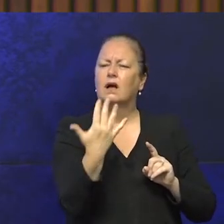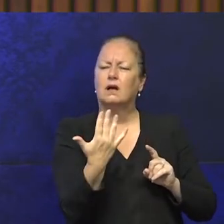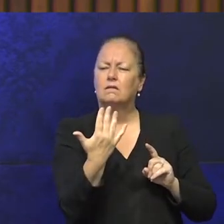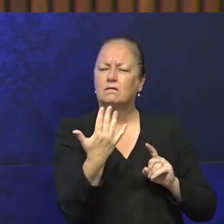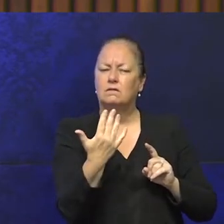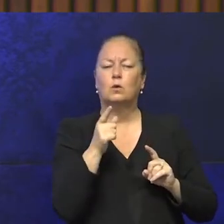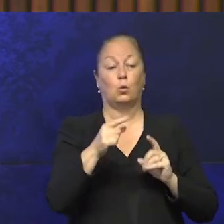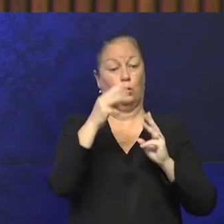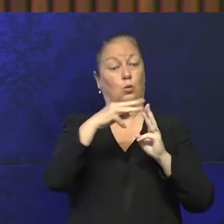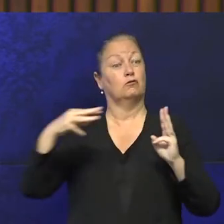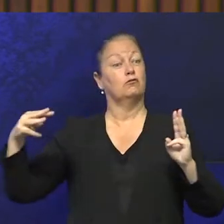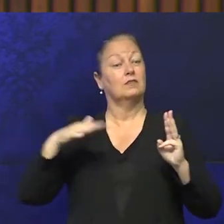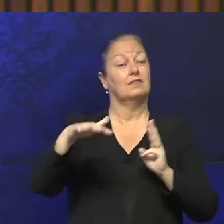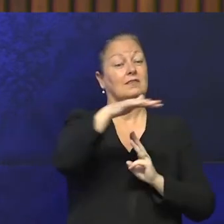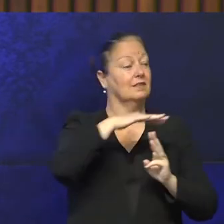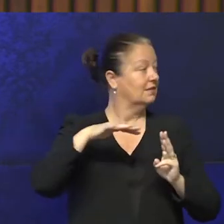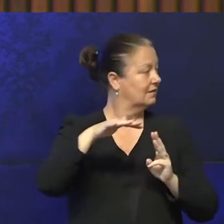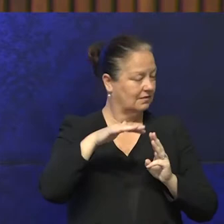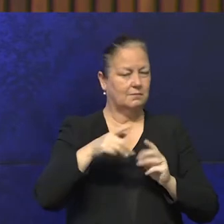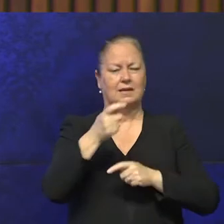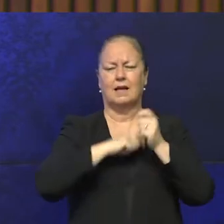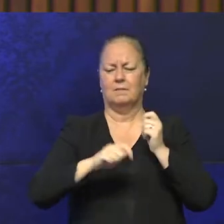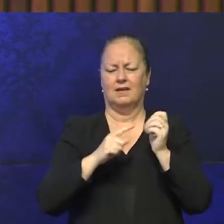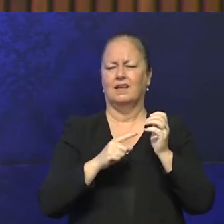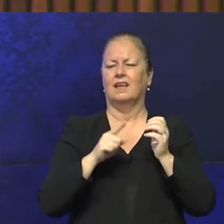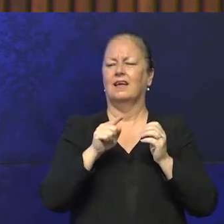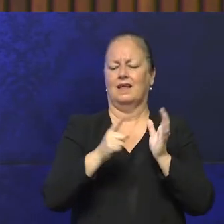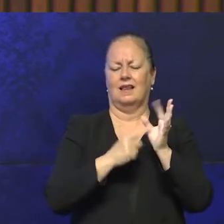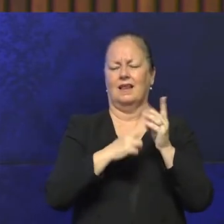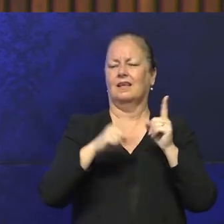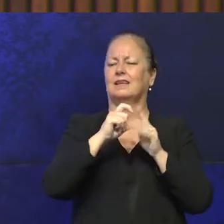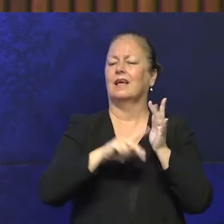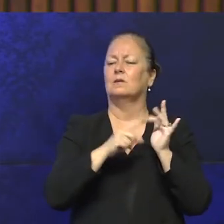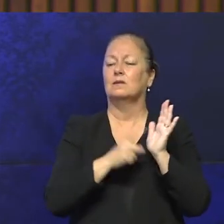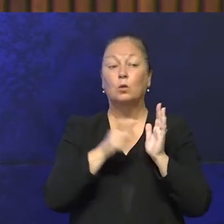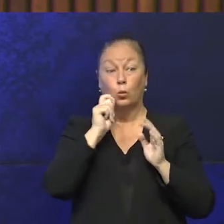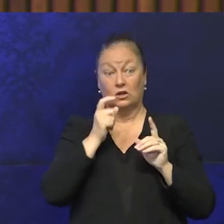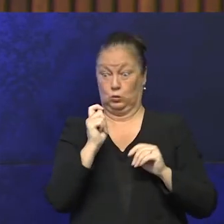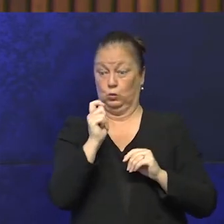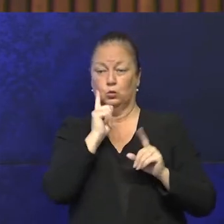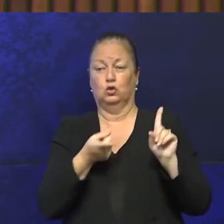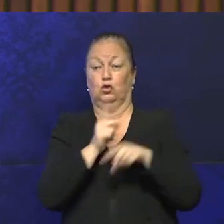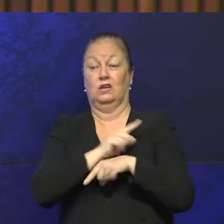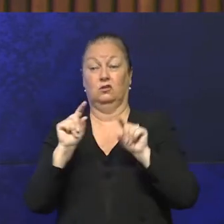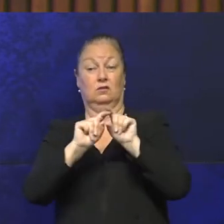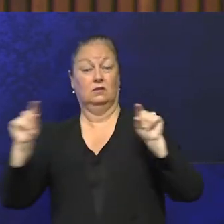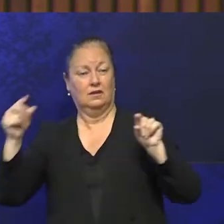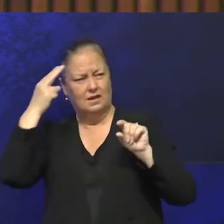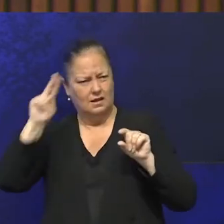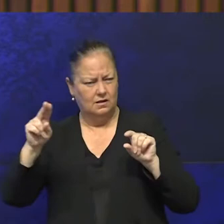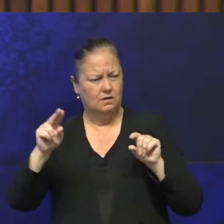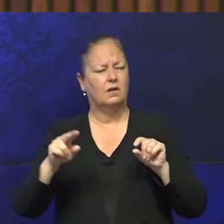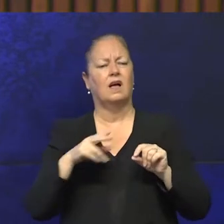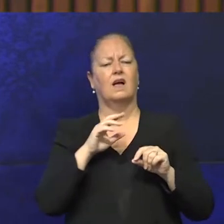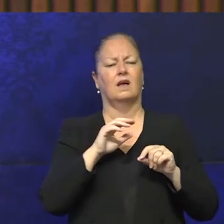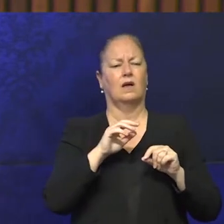became a land council corporation, we will be changing our name soon, we'll be going to the Woiwurrung